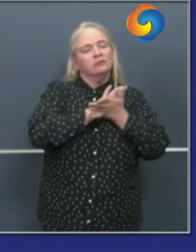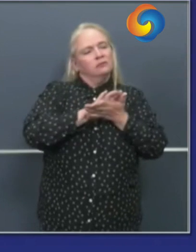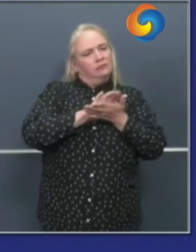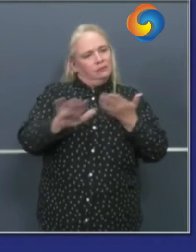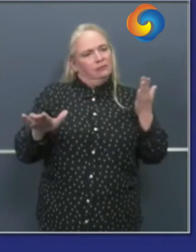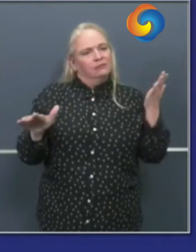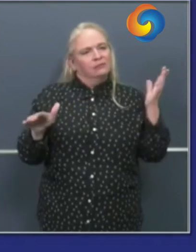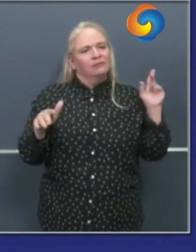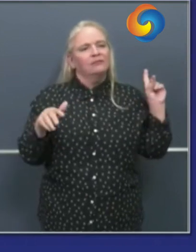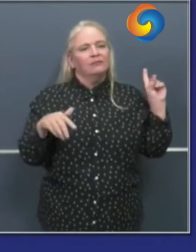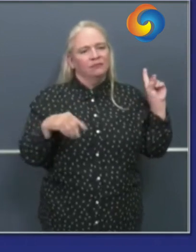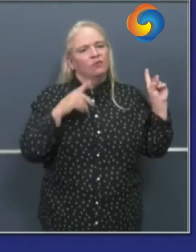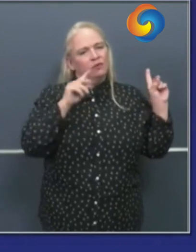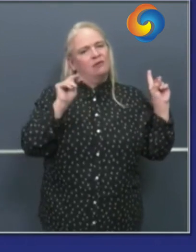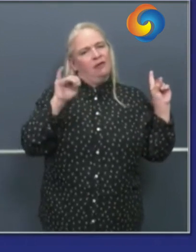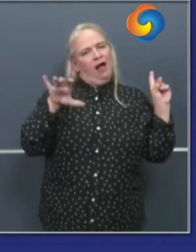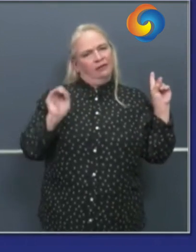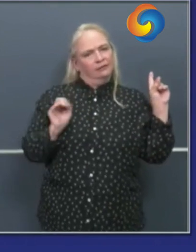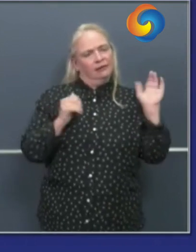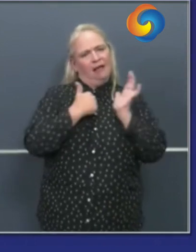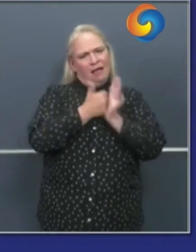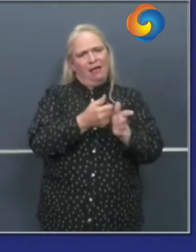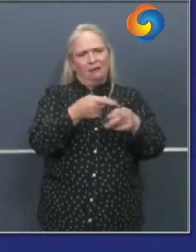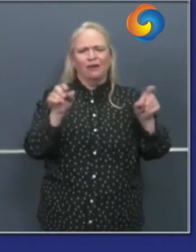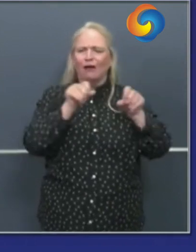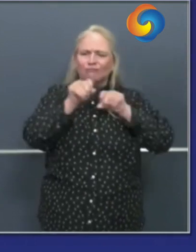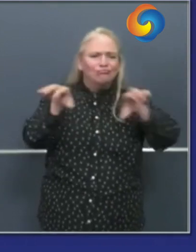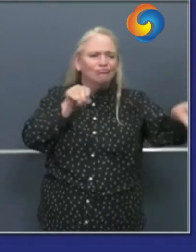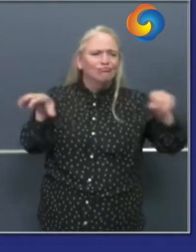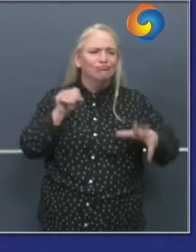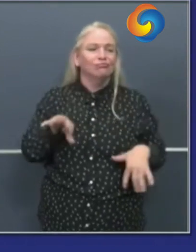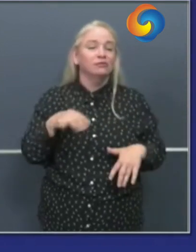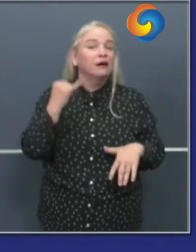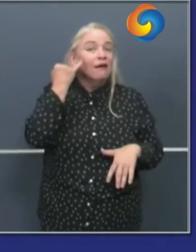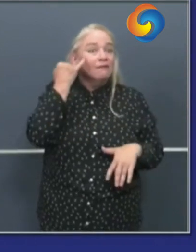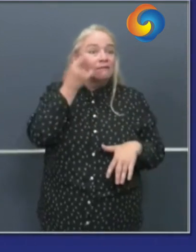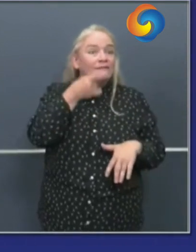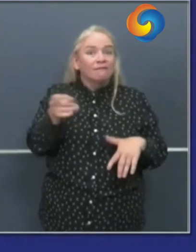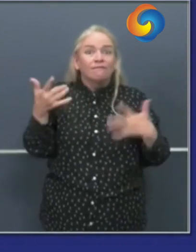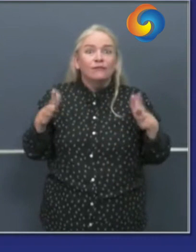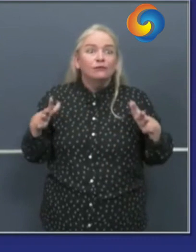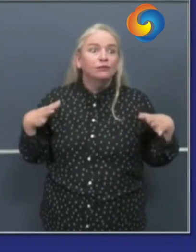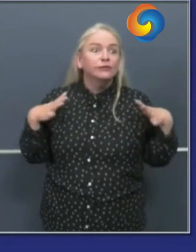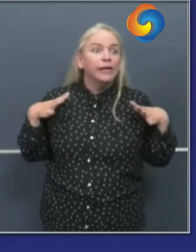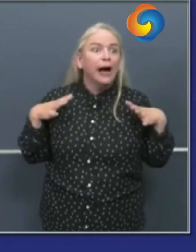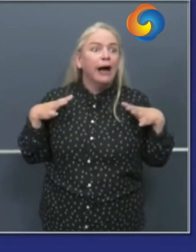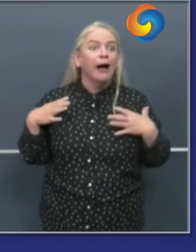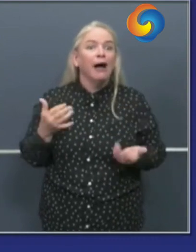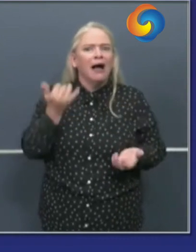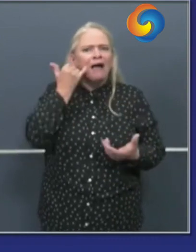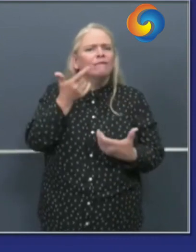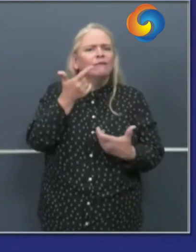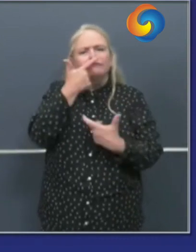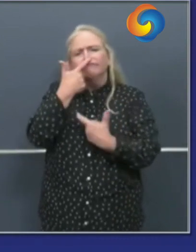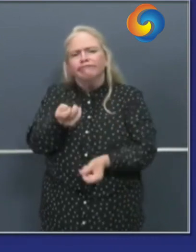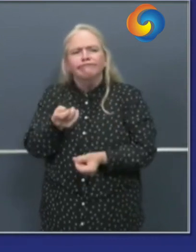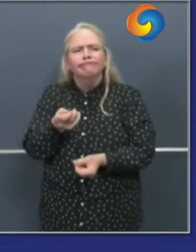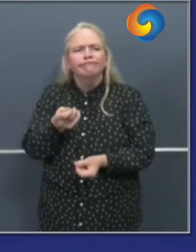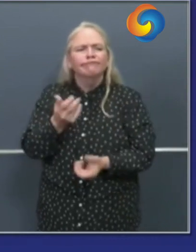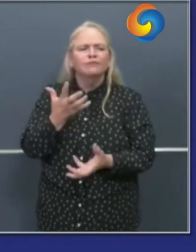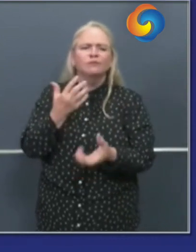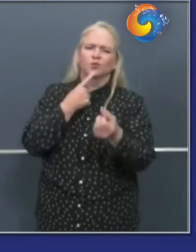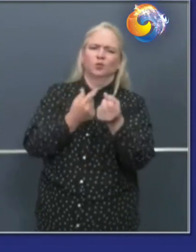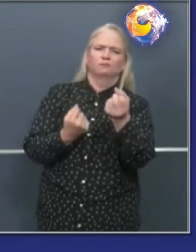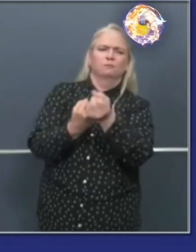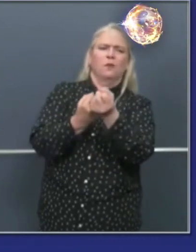site which by the way if you are a professional you may have retired recently you may be interested in being supportive as we've seen